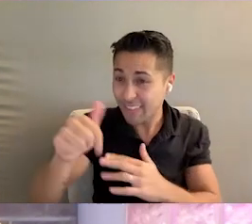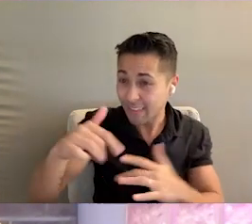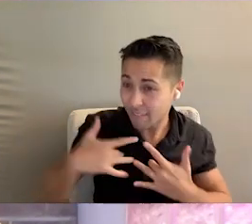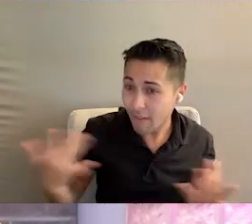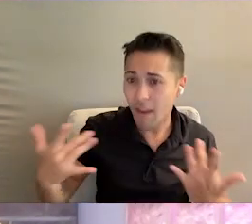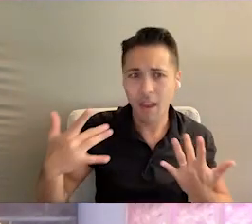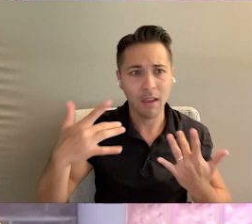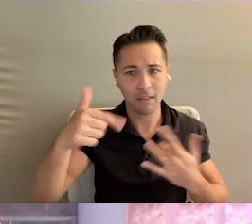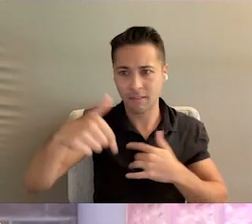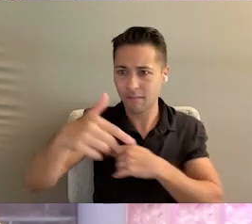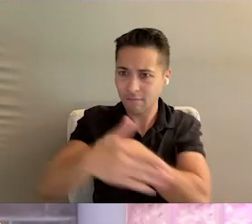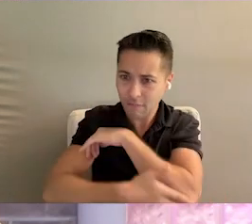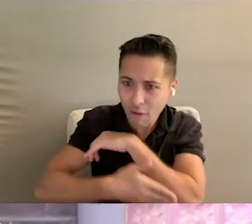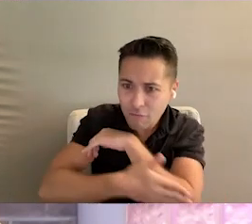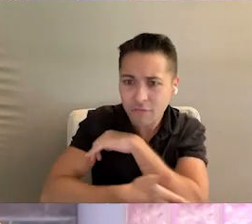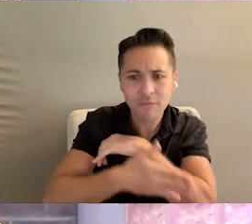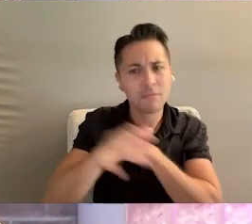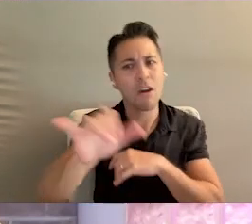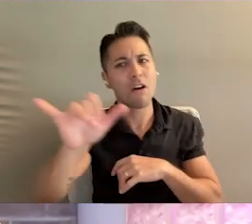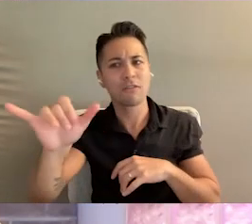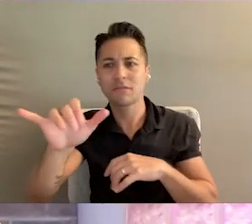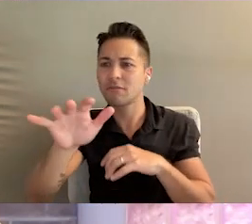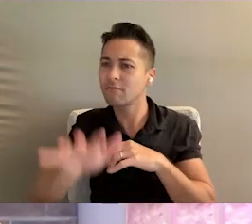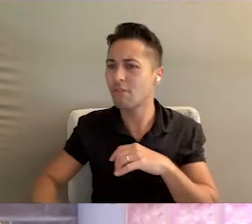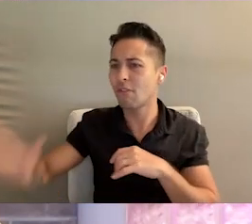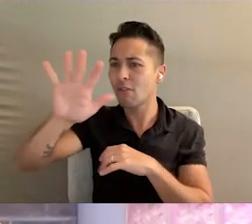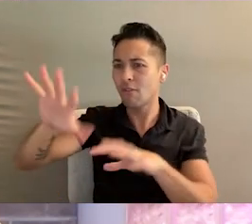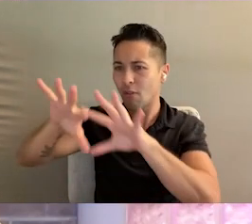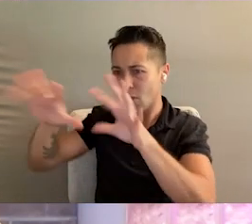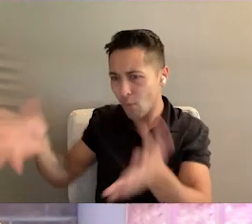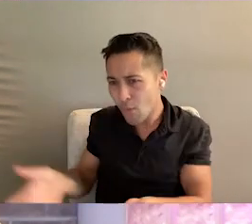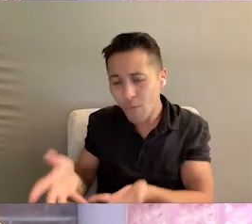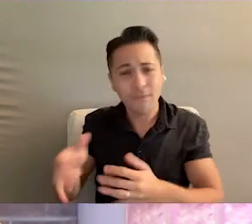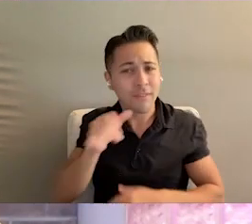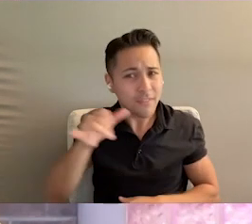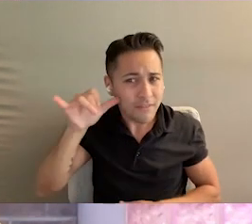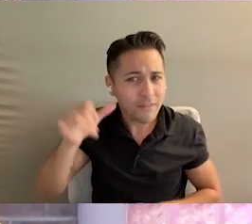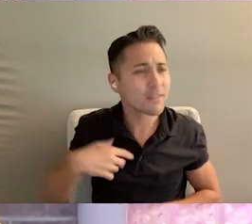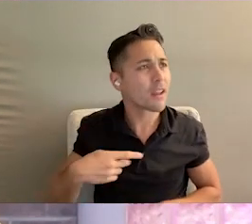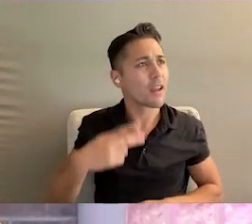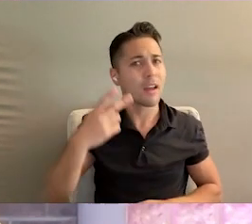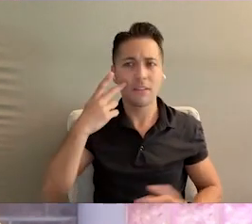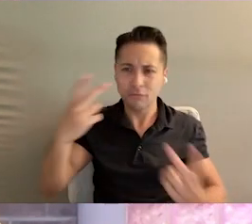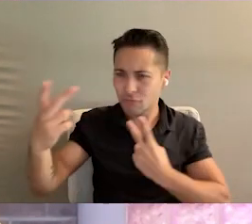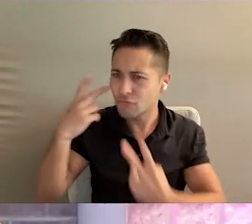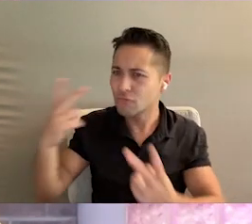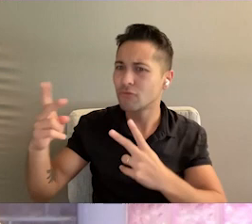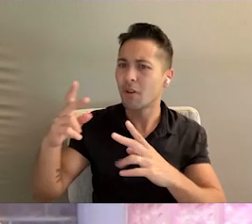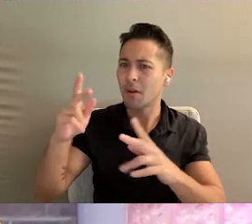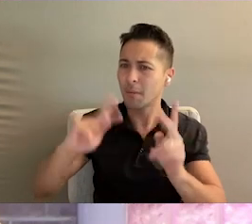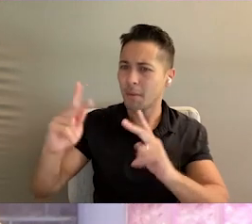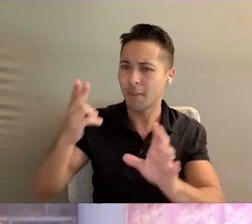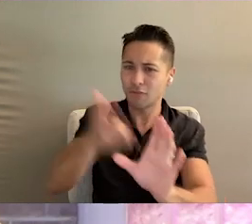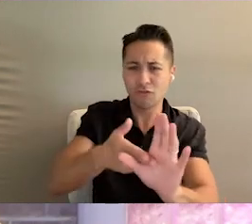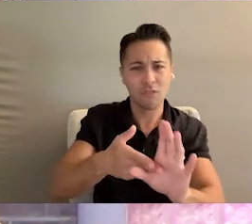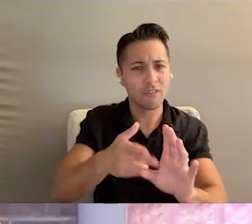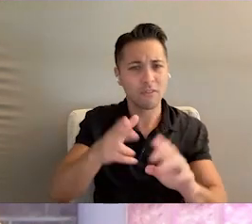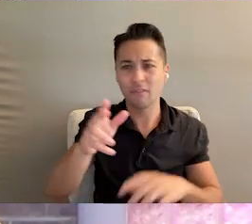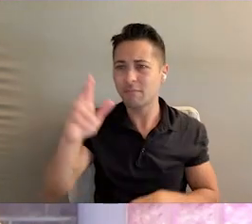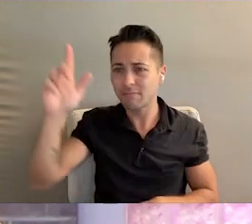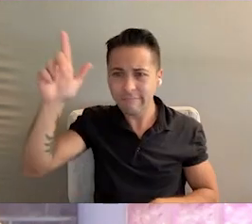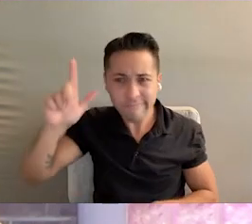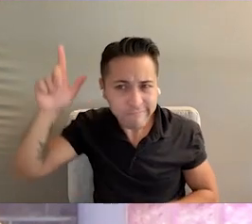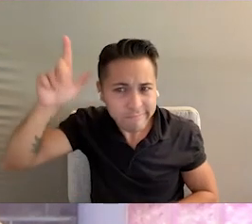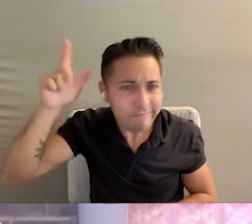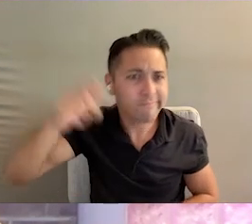but worldwide. Yesterday, I heard there were individuals and families in attendance from London, from Canada, and other places